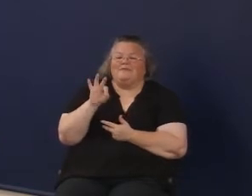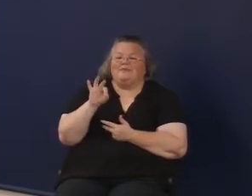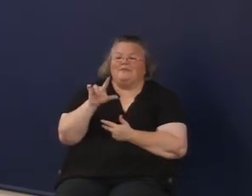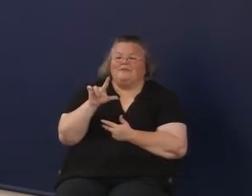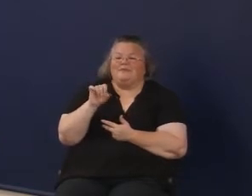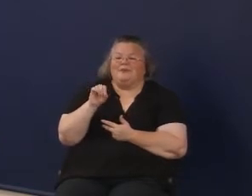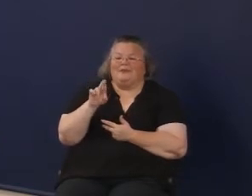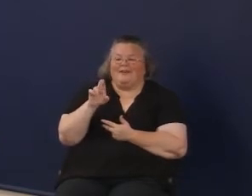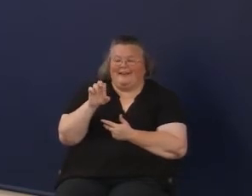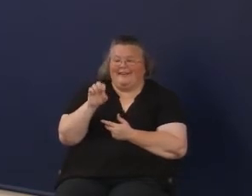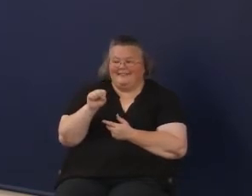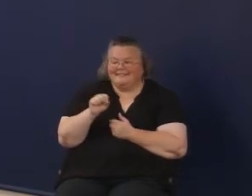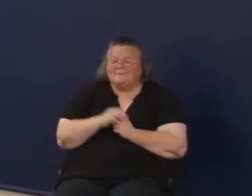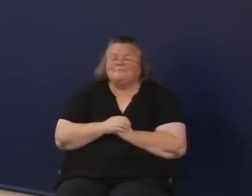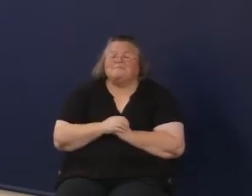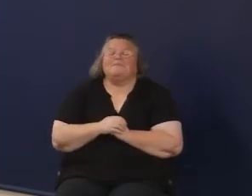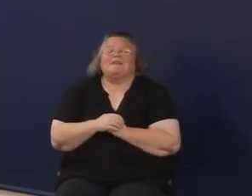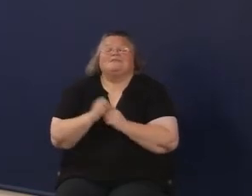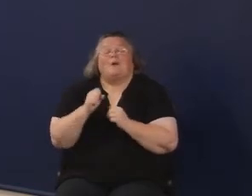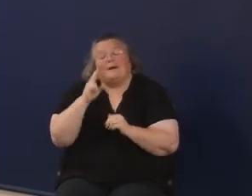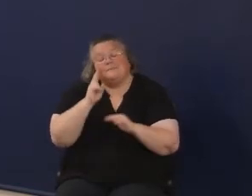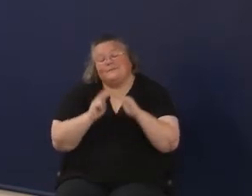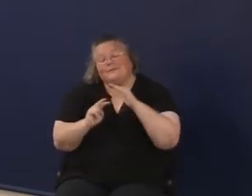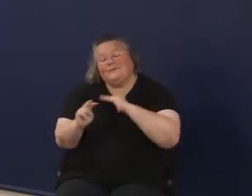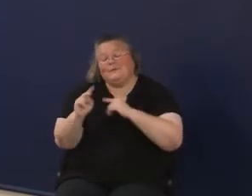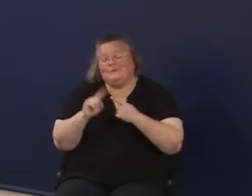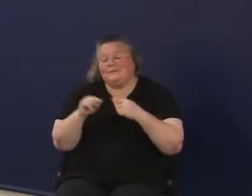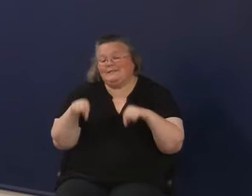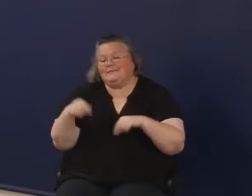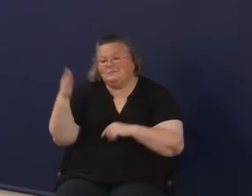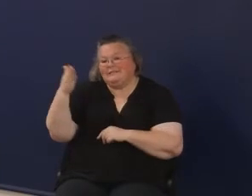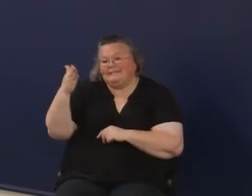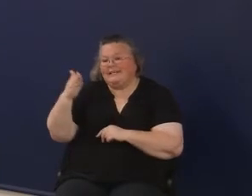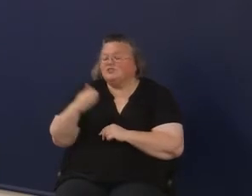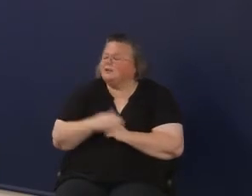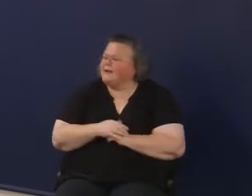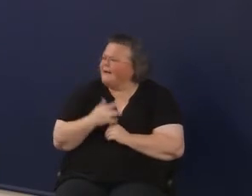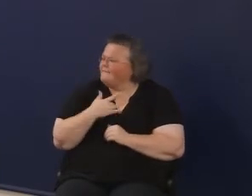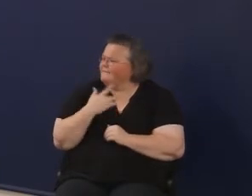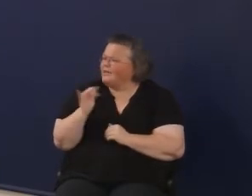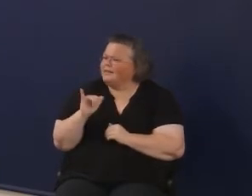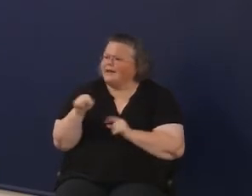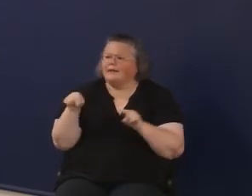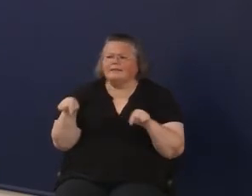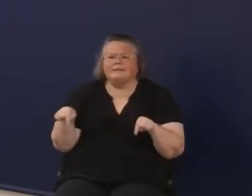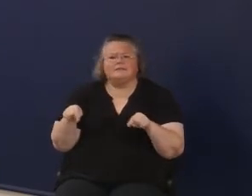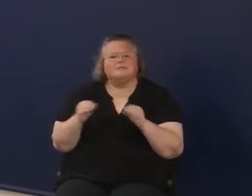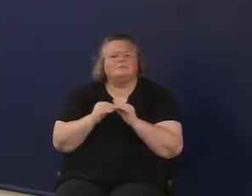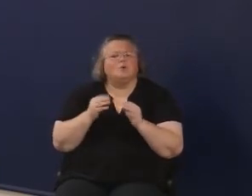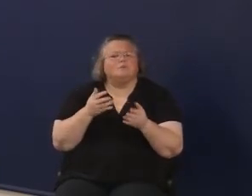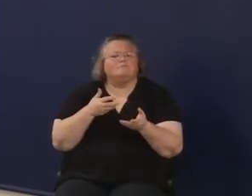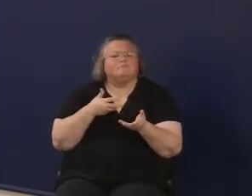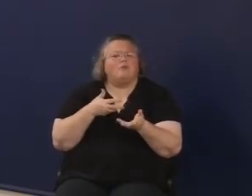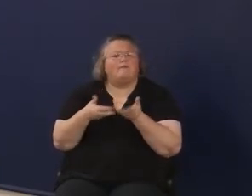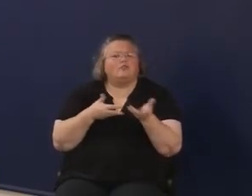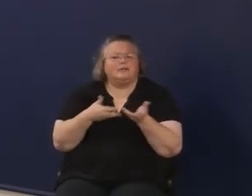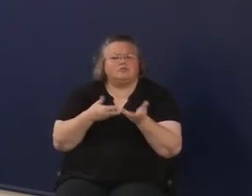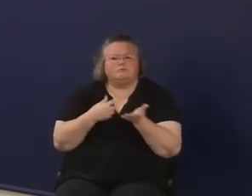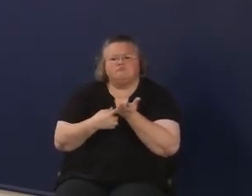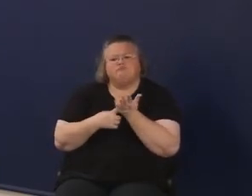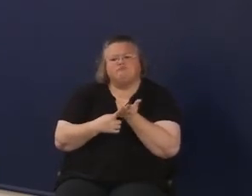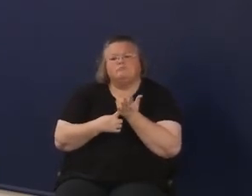So I am really looking forward to this presentation. feel like this is conversation that